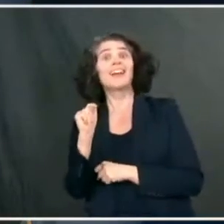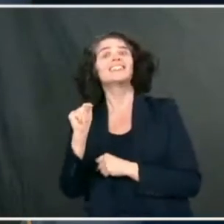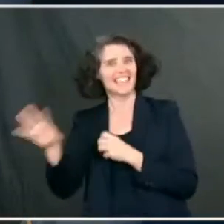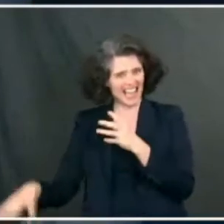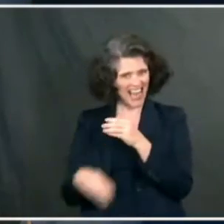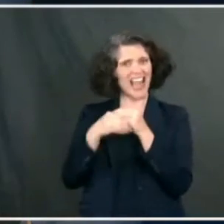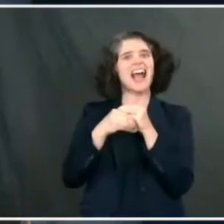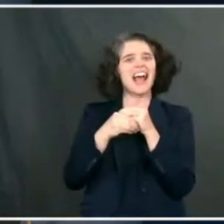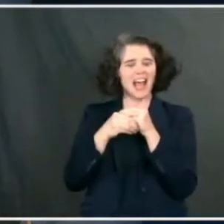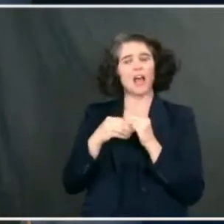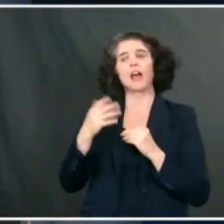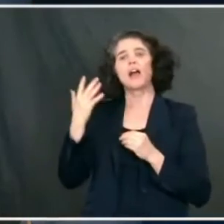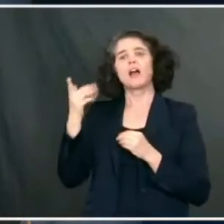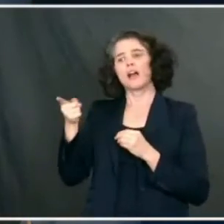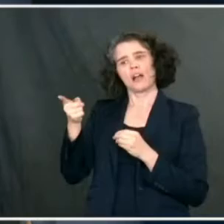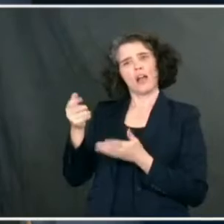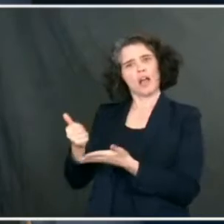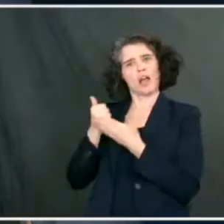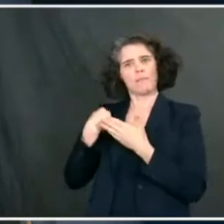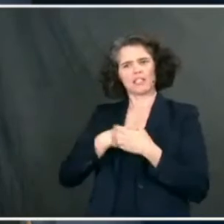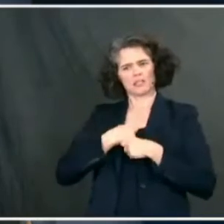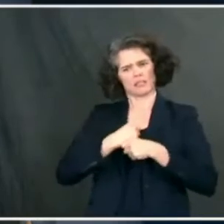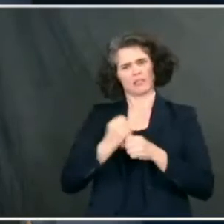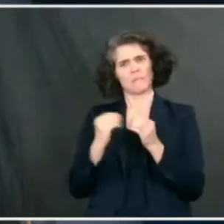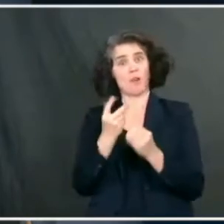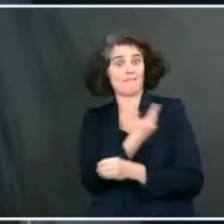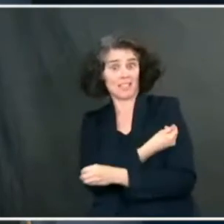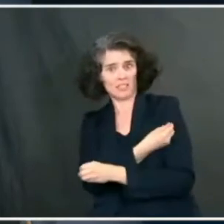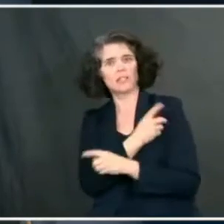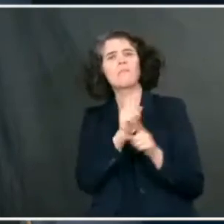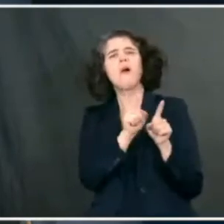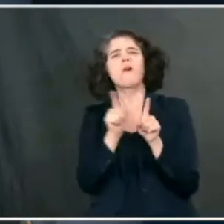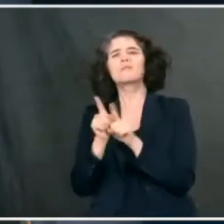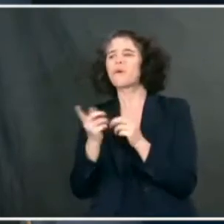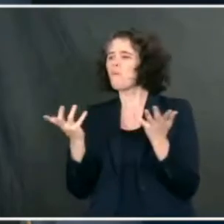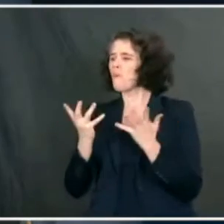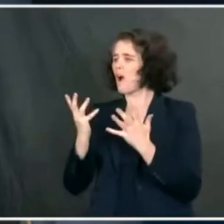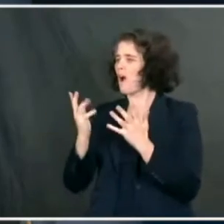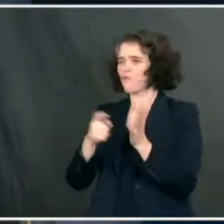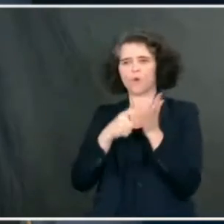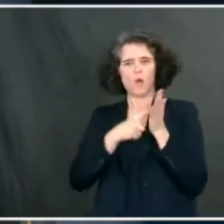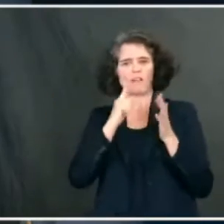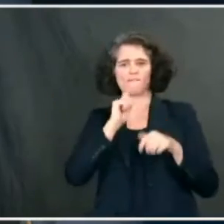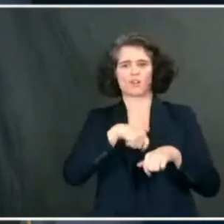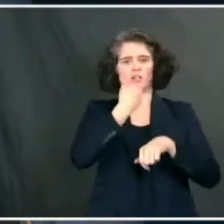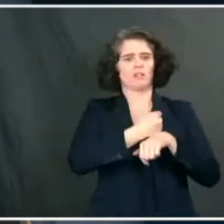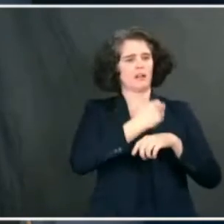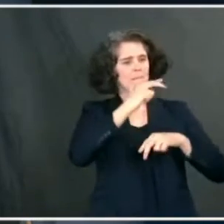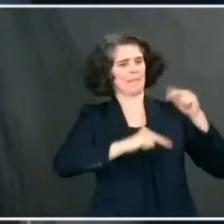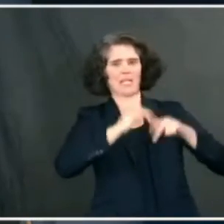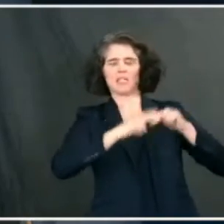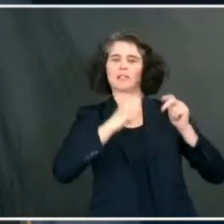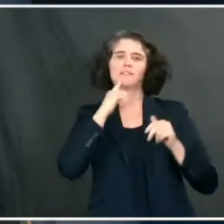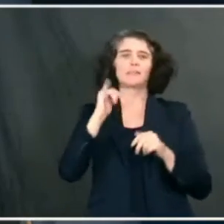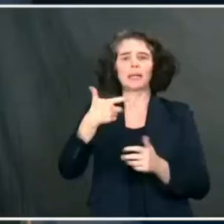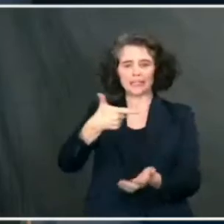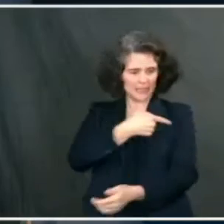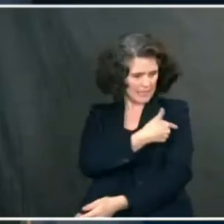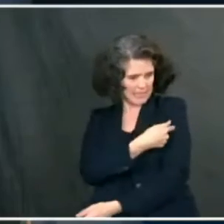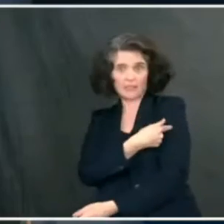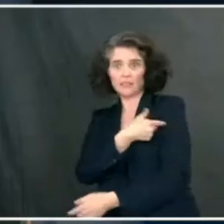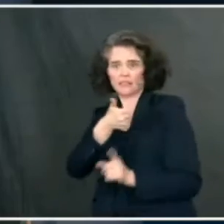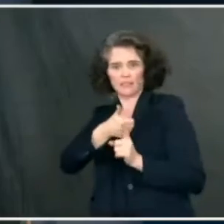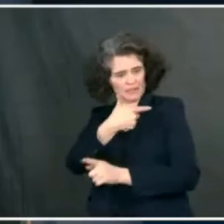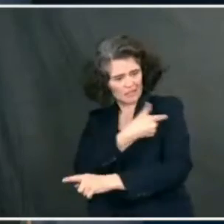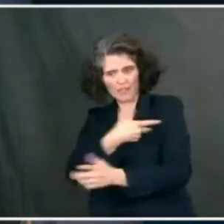getting more vaccine, but even the things you need to get a good vaccine program, for example, needles and syringes